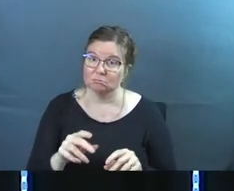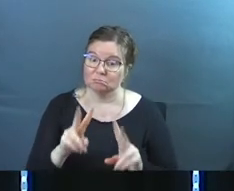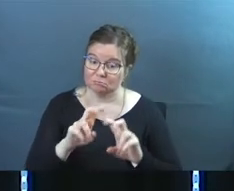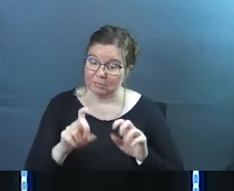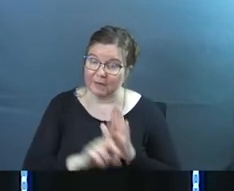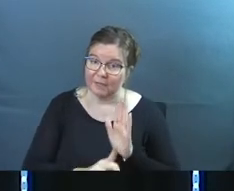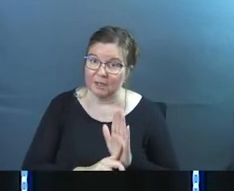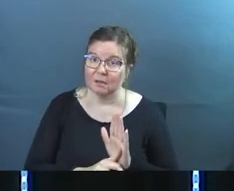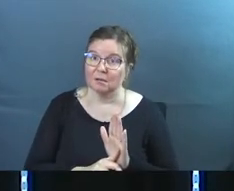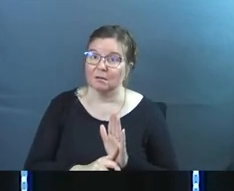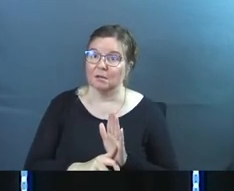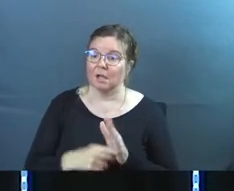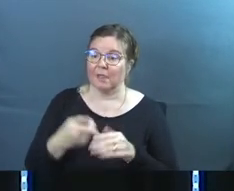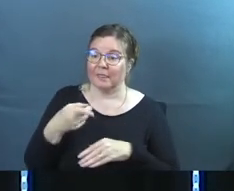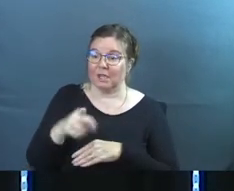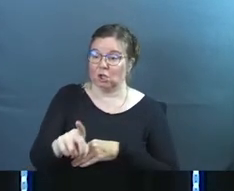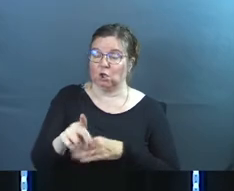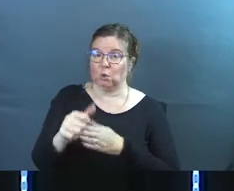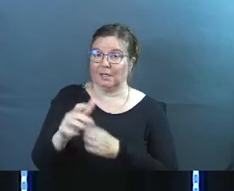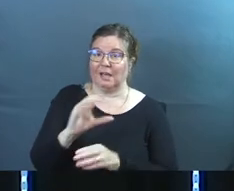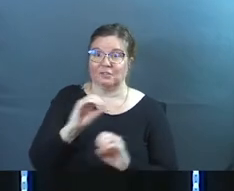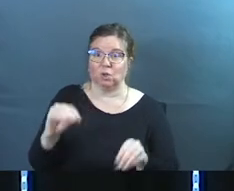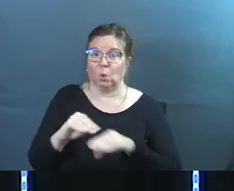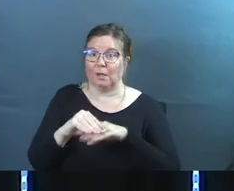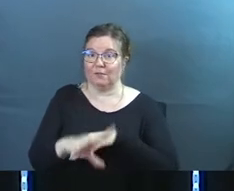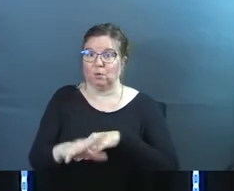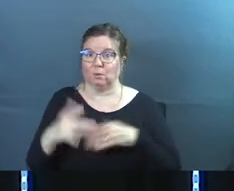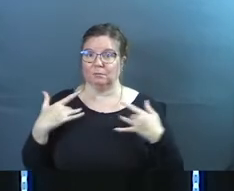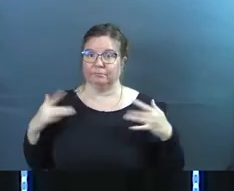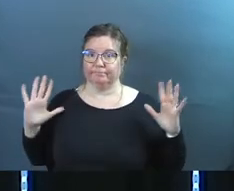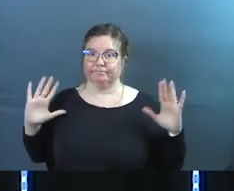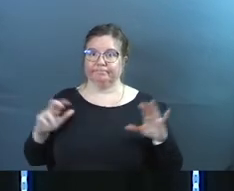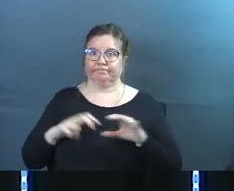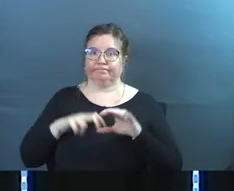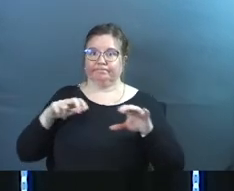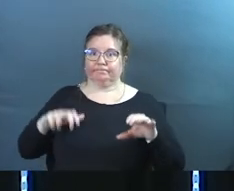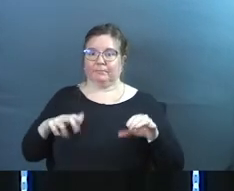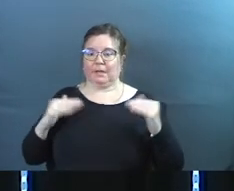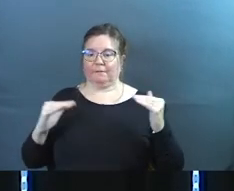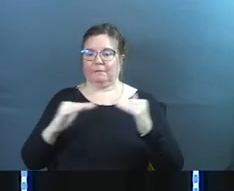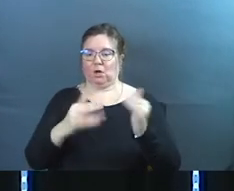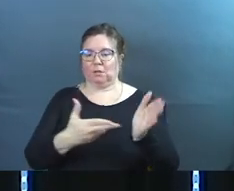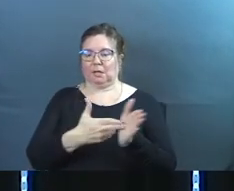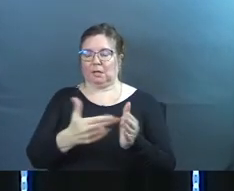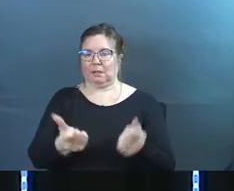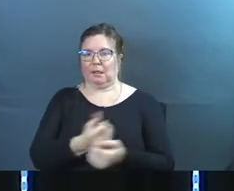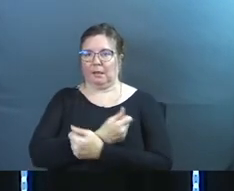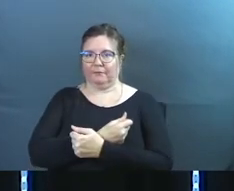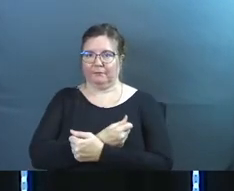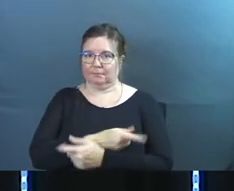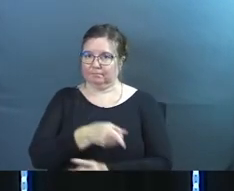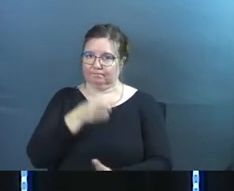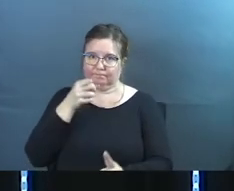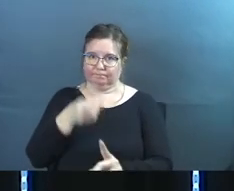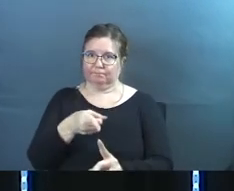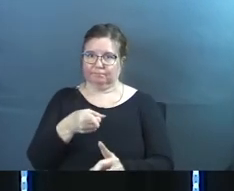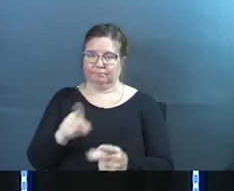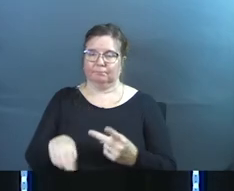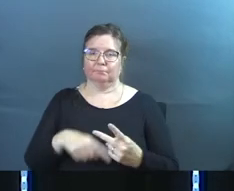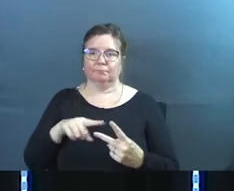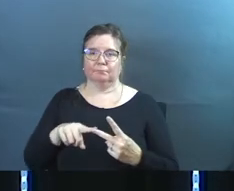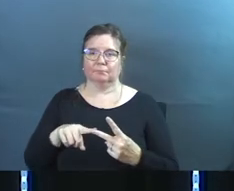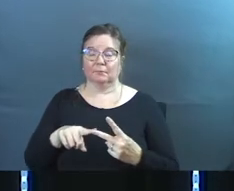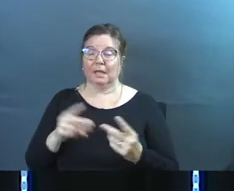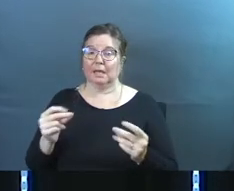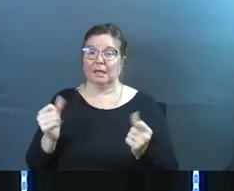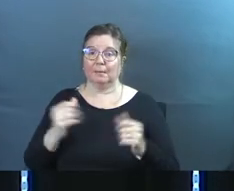the accused leader should have no influence on the investigation it should be fairness and honesty and love paramount number two